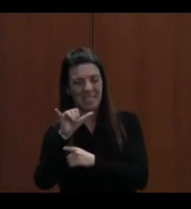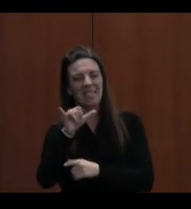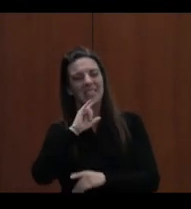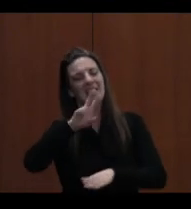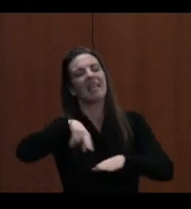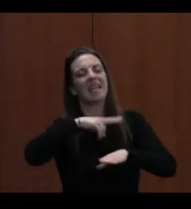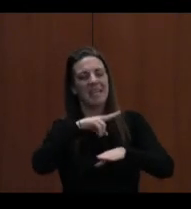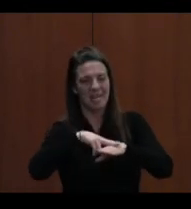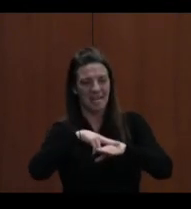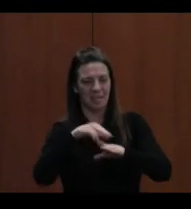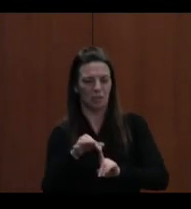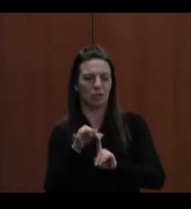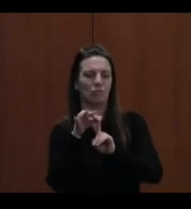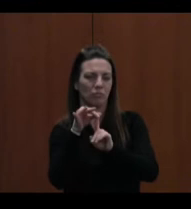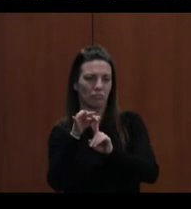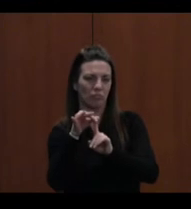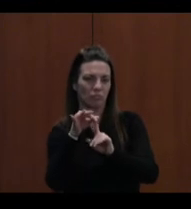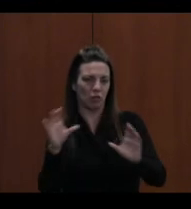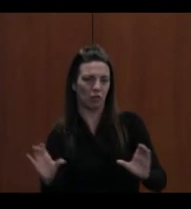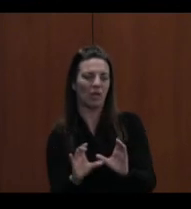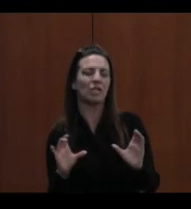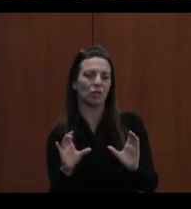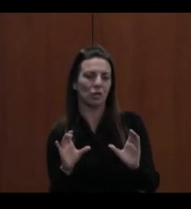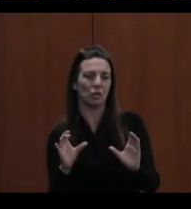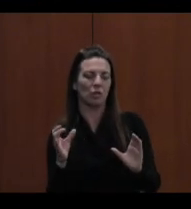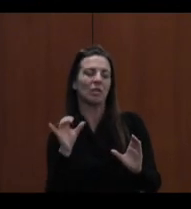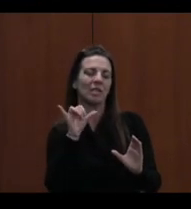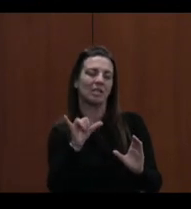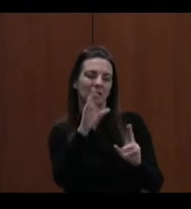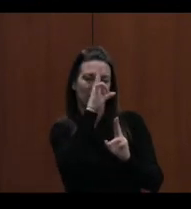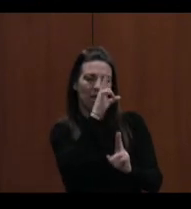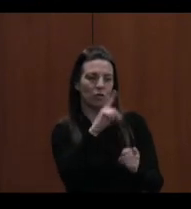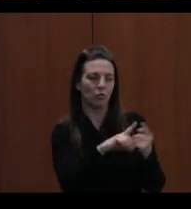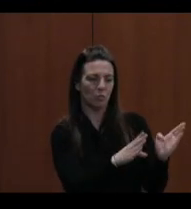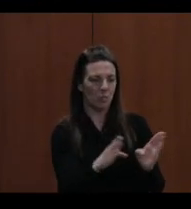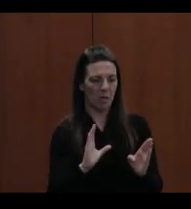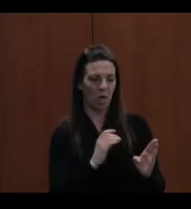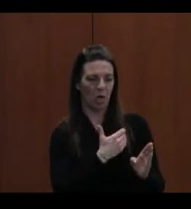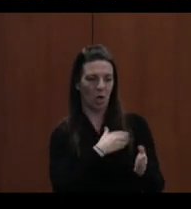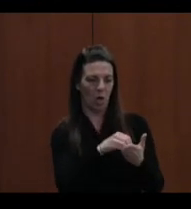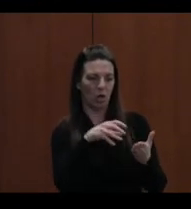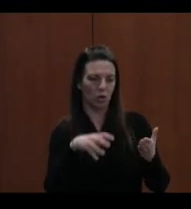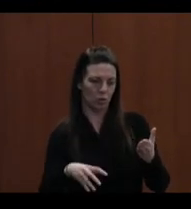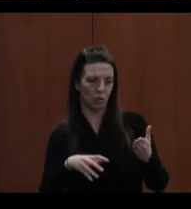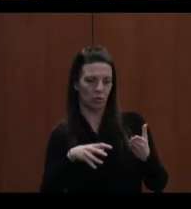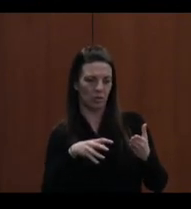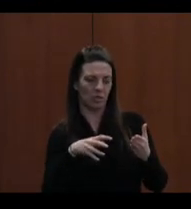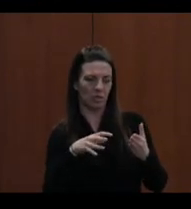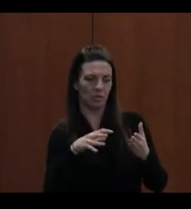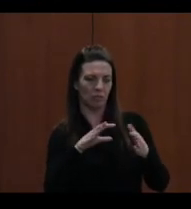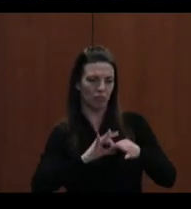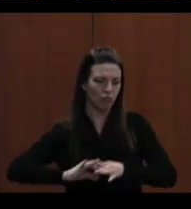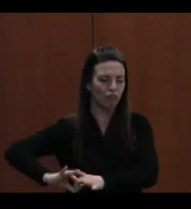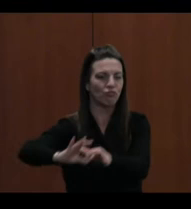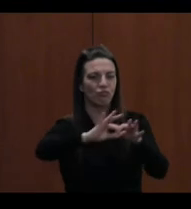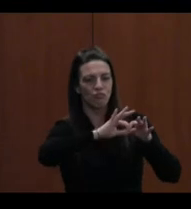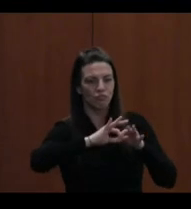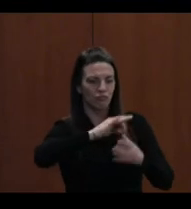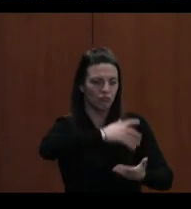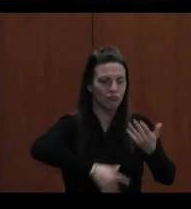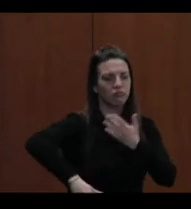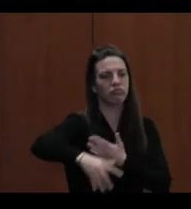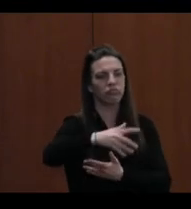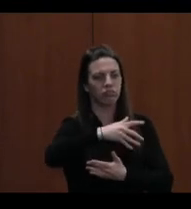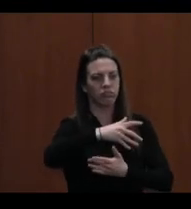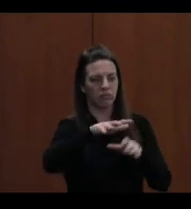professional credential. It is an honor to prepare our students for an interconnected, globally diverse world, and lead an